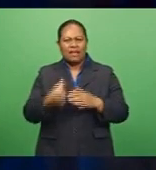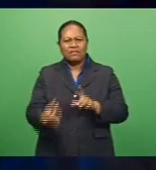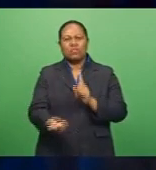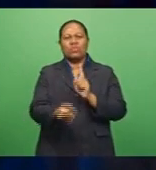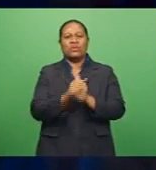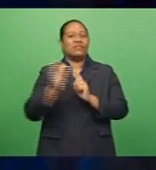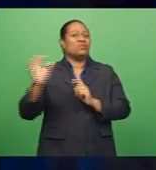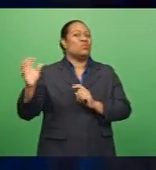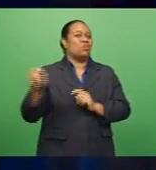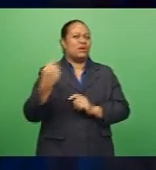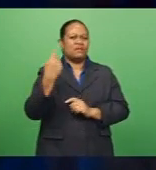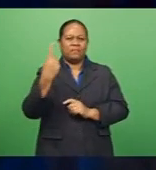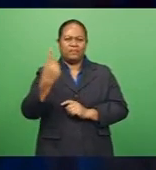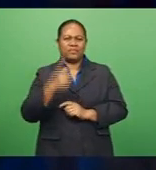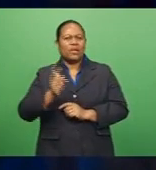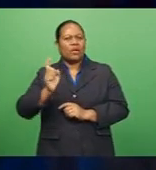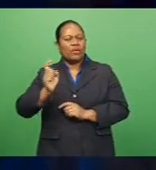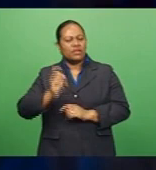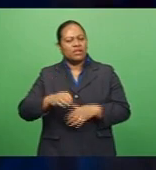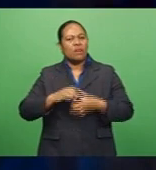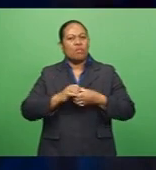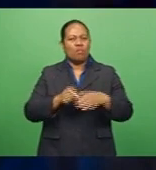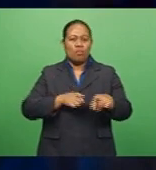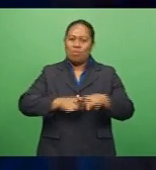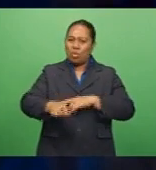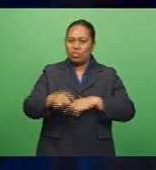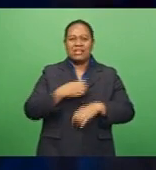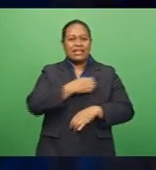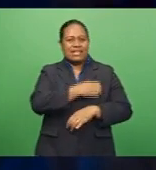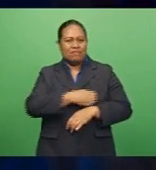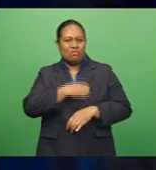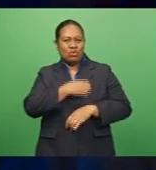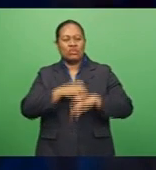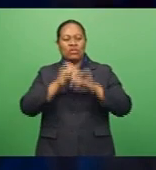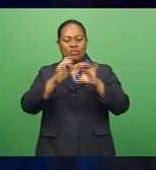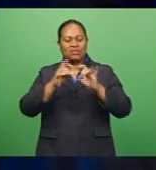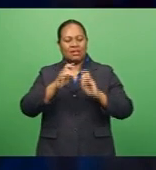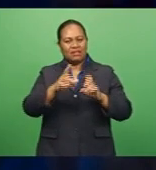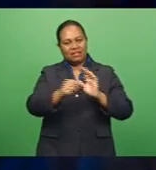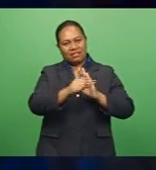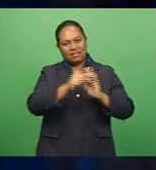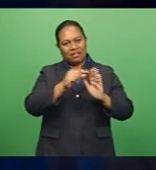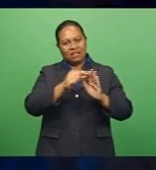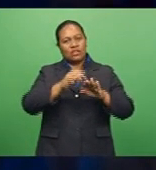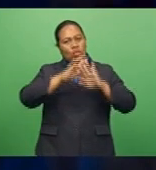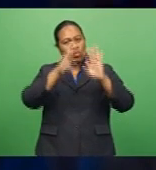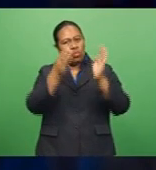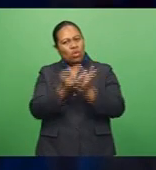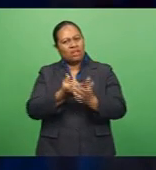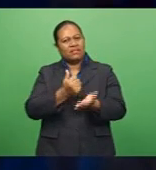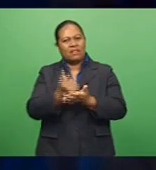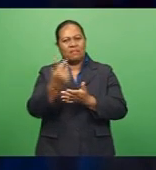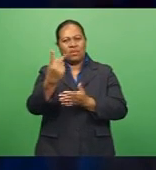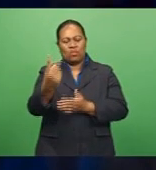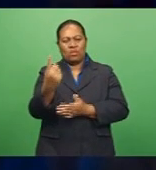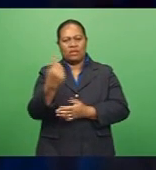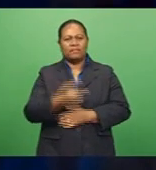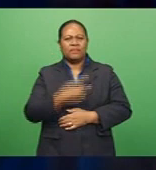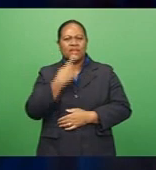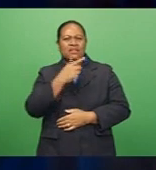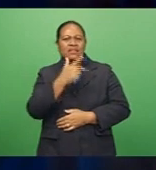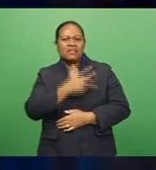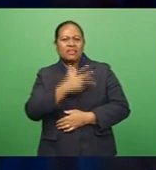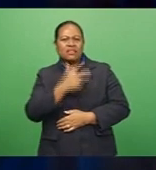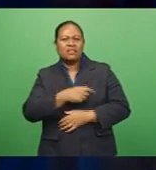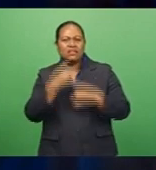winning one of what he calls his most emotional Australian Open titles. The world number one says injury nearly derailed